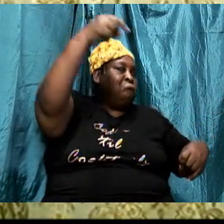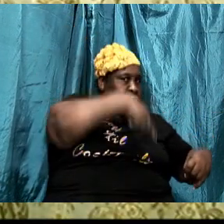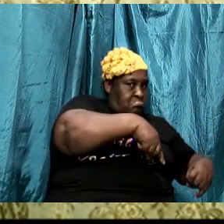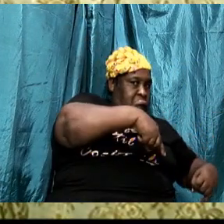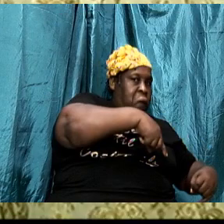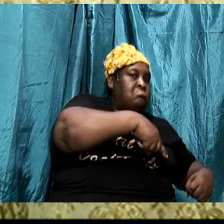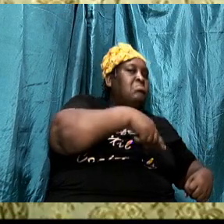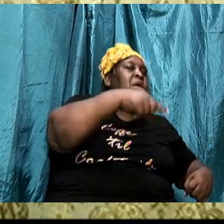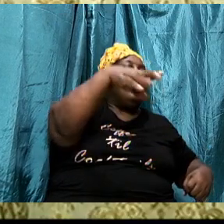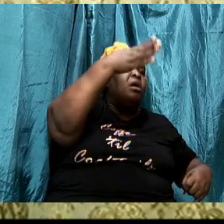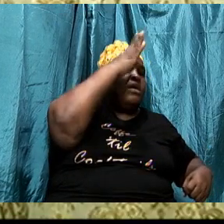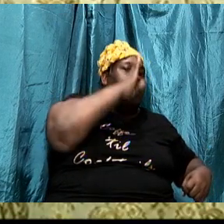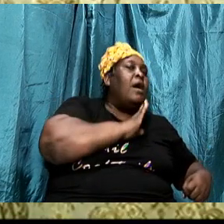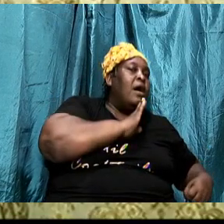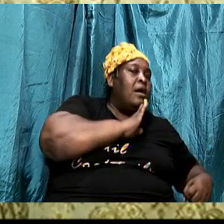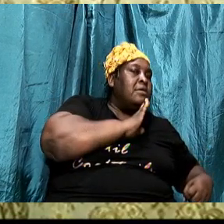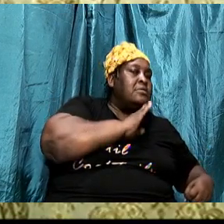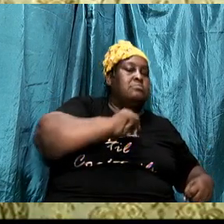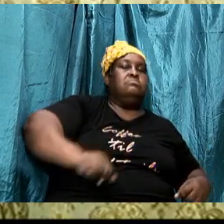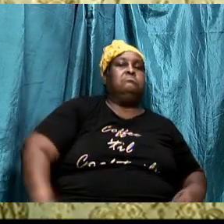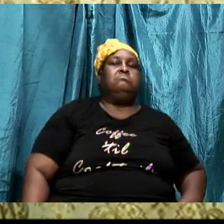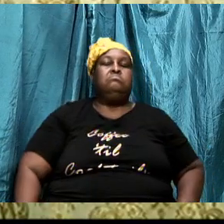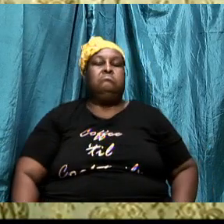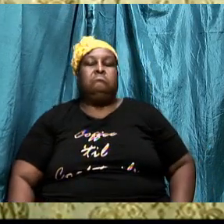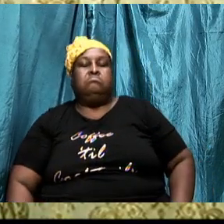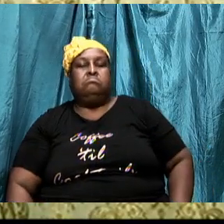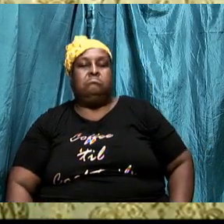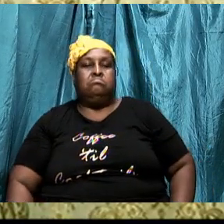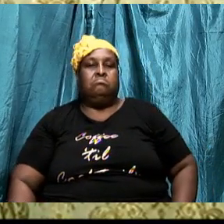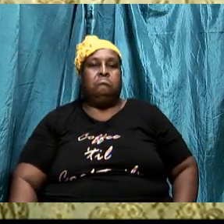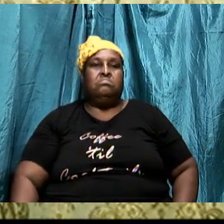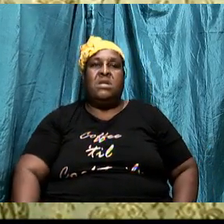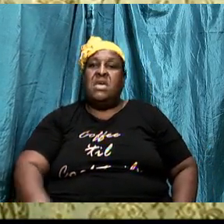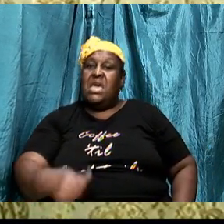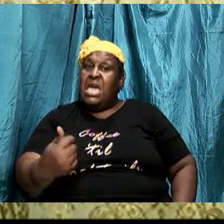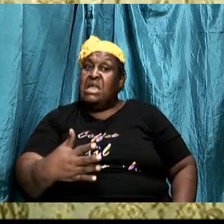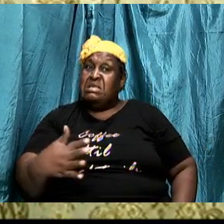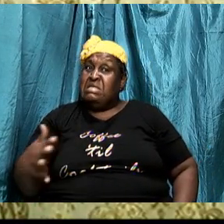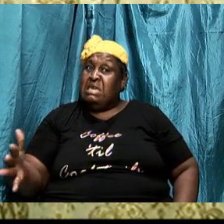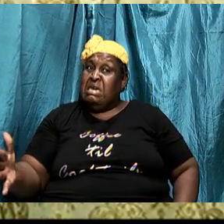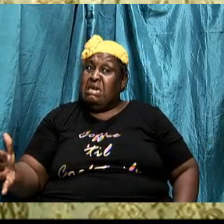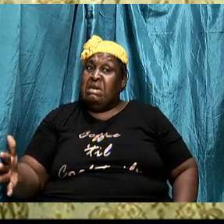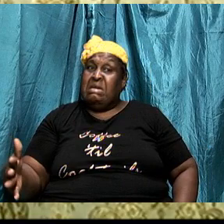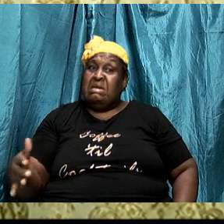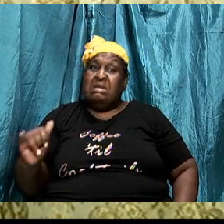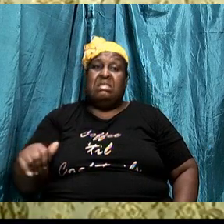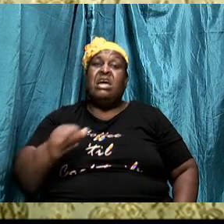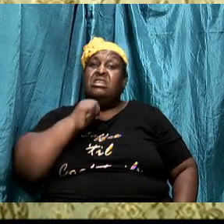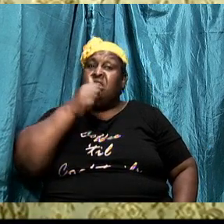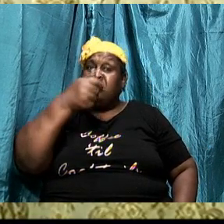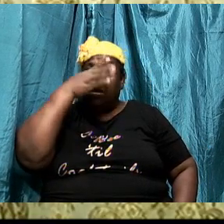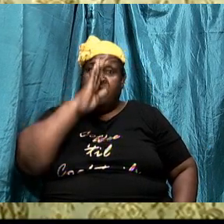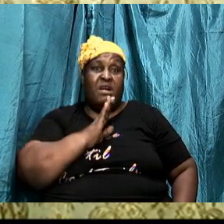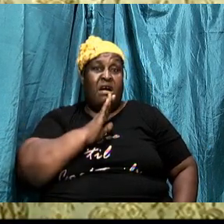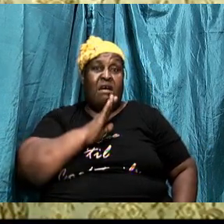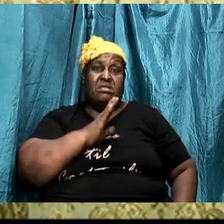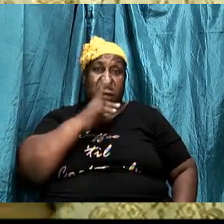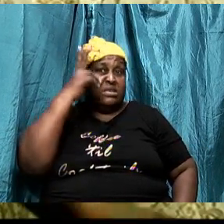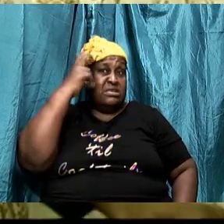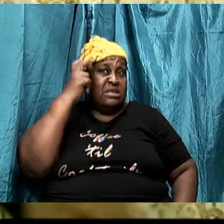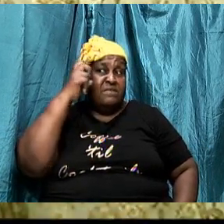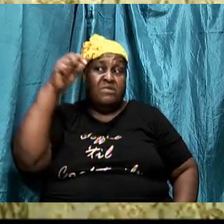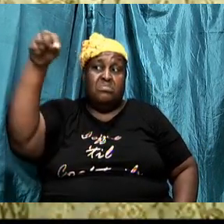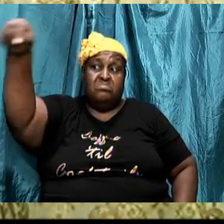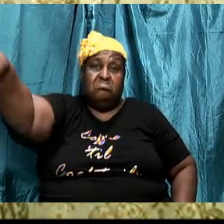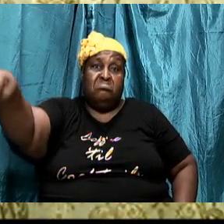is anti the word of God come on somebody anything that is anti the word of God I am going to draw